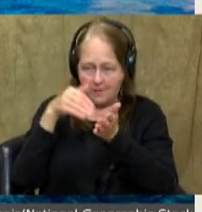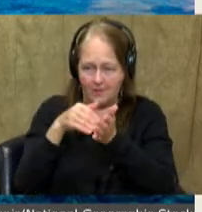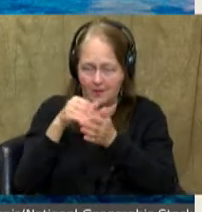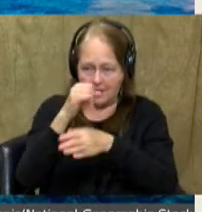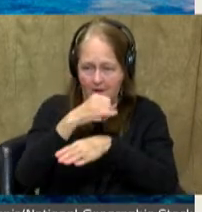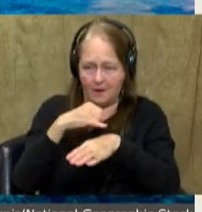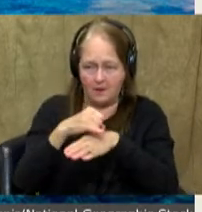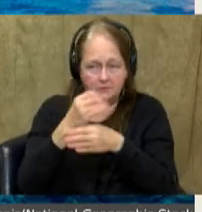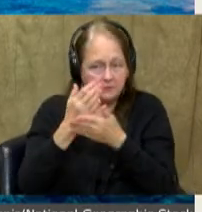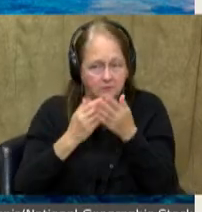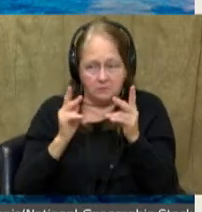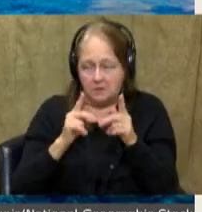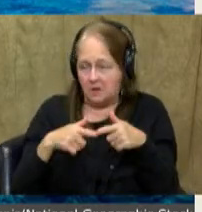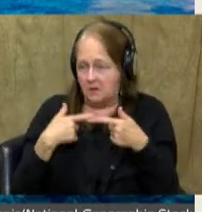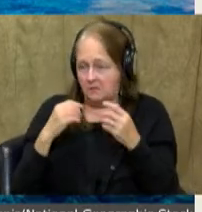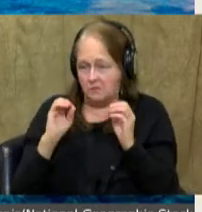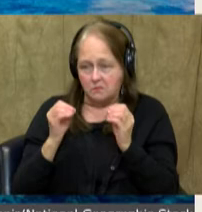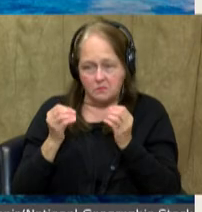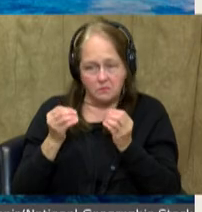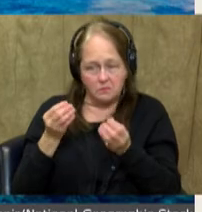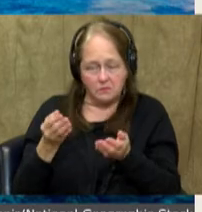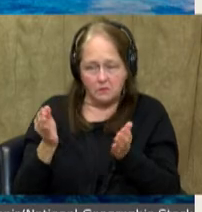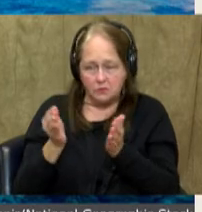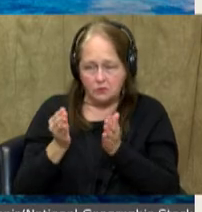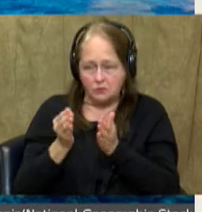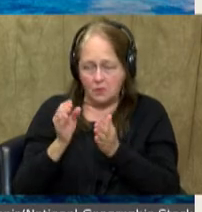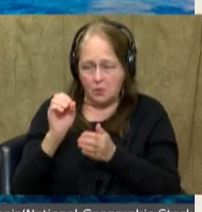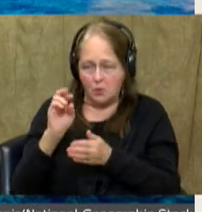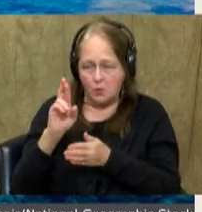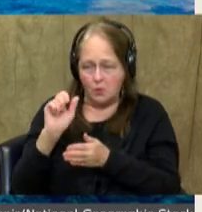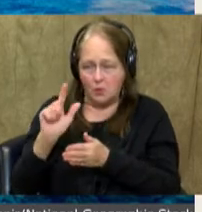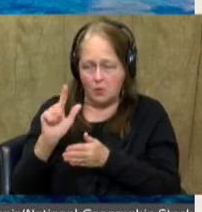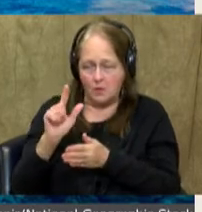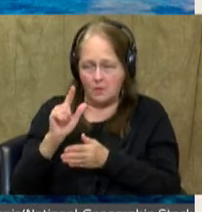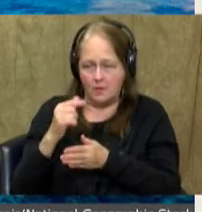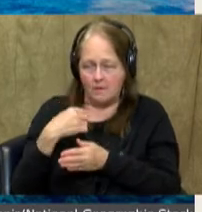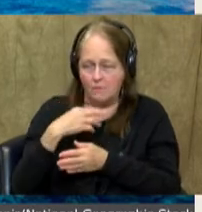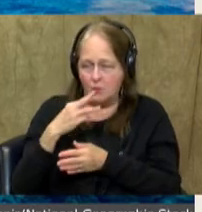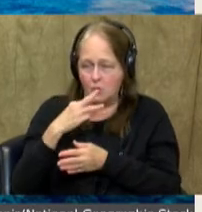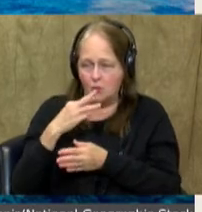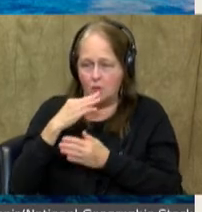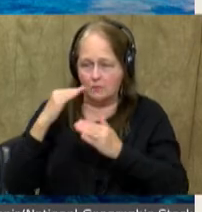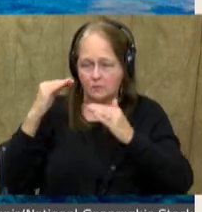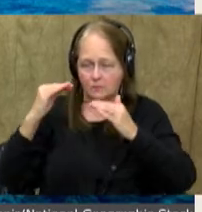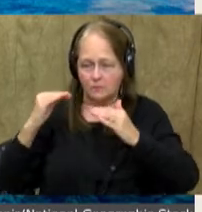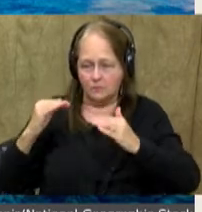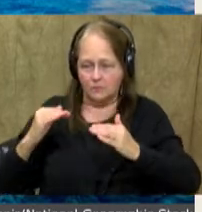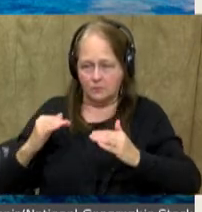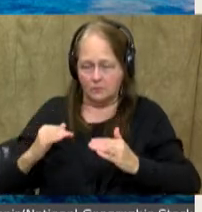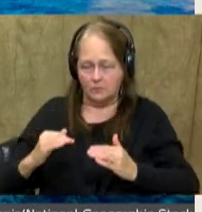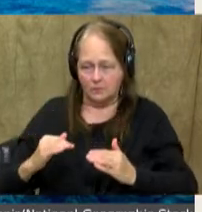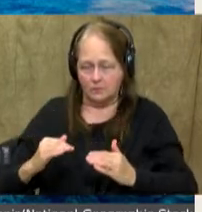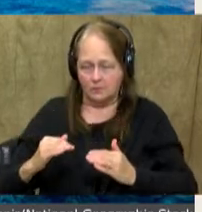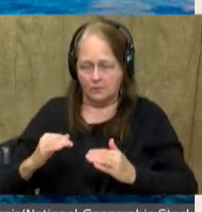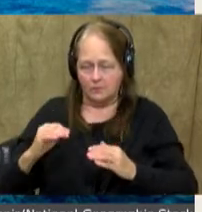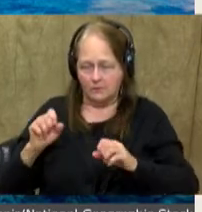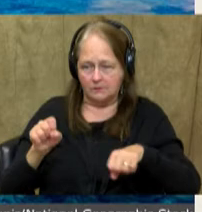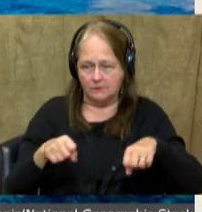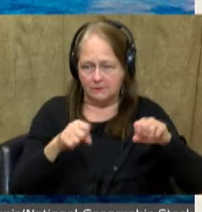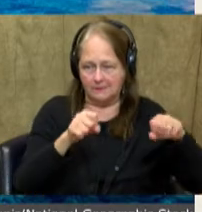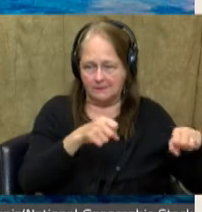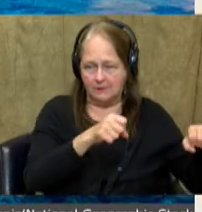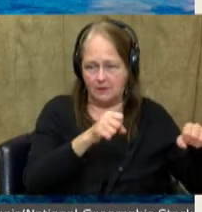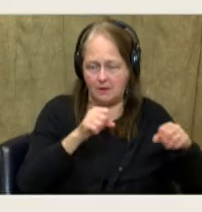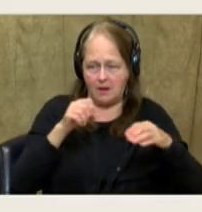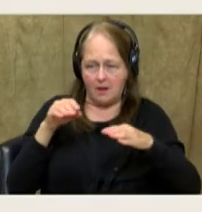them are not inhabited. They're small coral islands that are very low in sea level. In fact, they estimate that many of these will be underwater in the